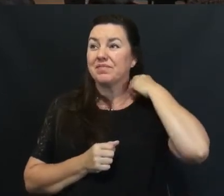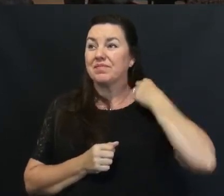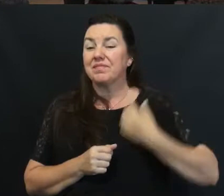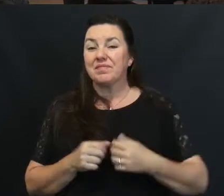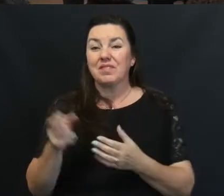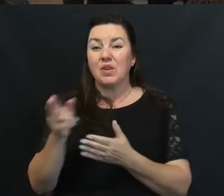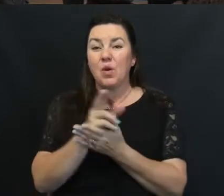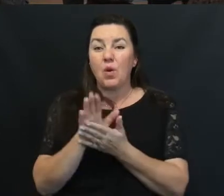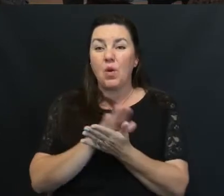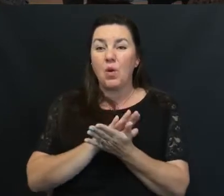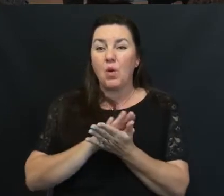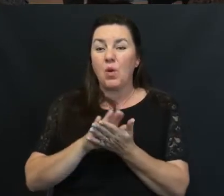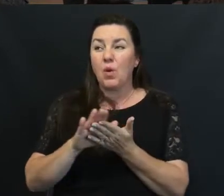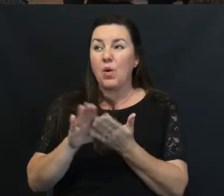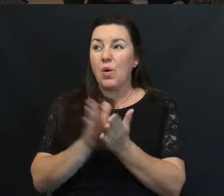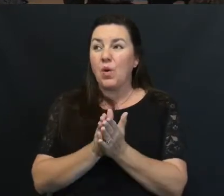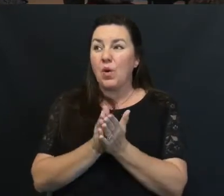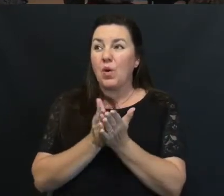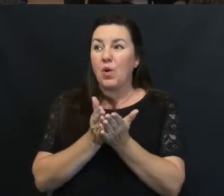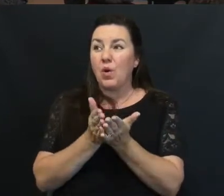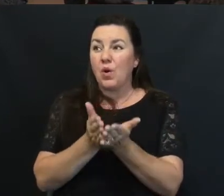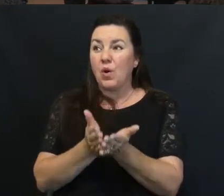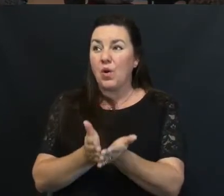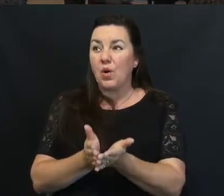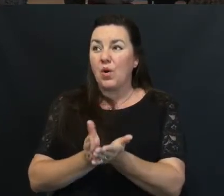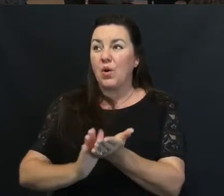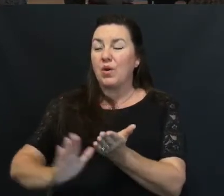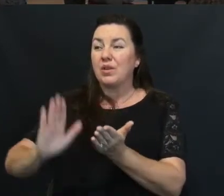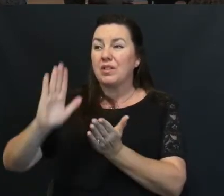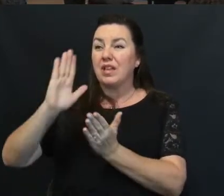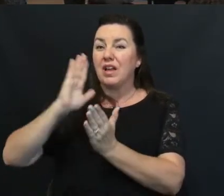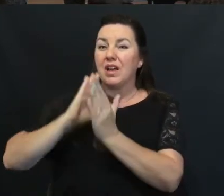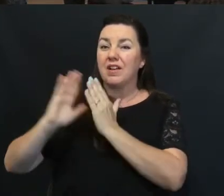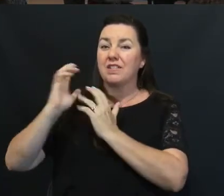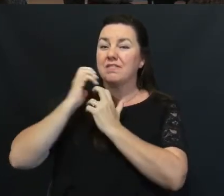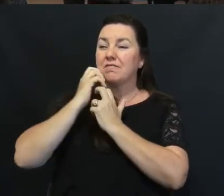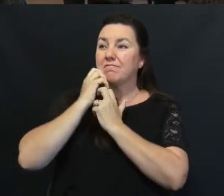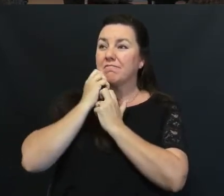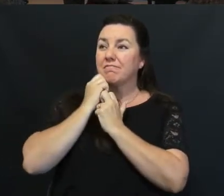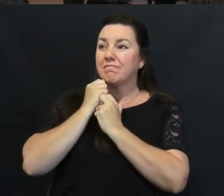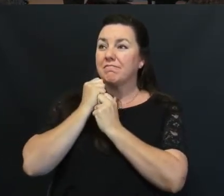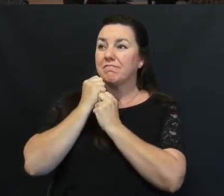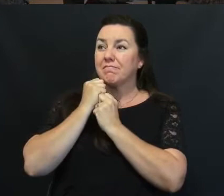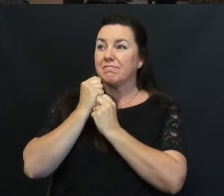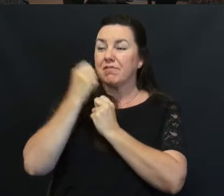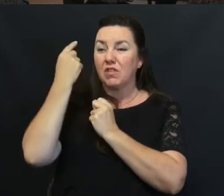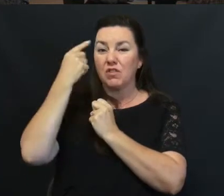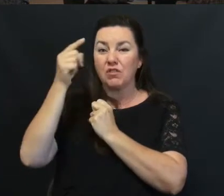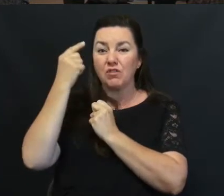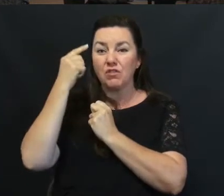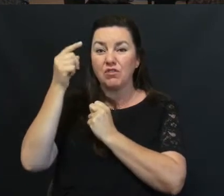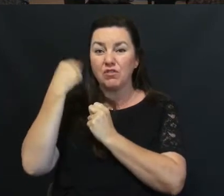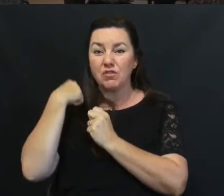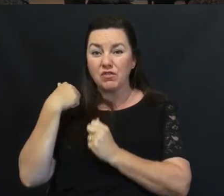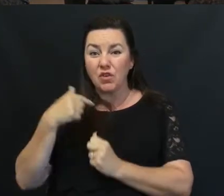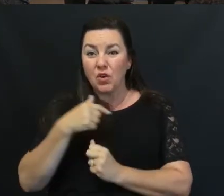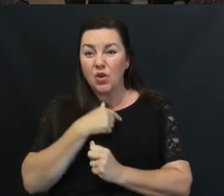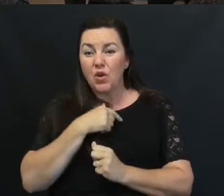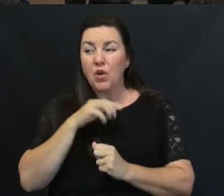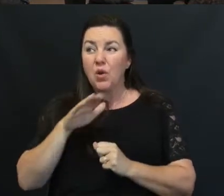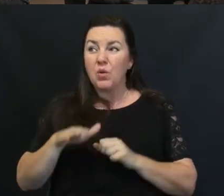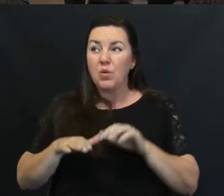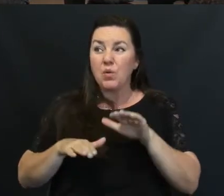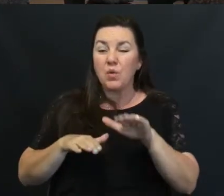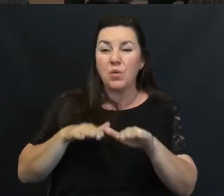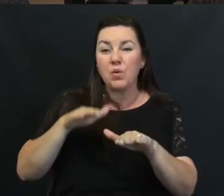Holy words long preserved for our walk in this